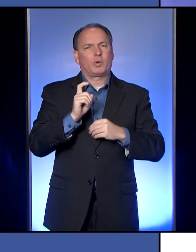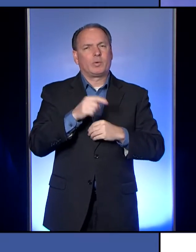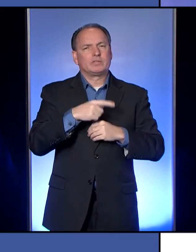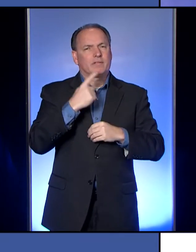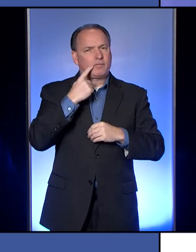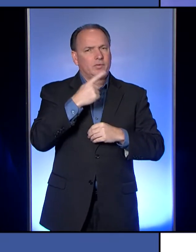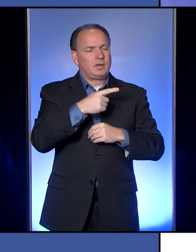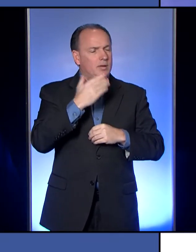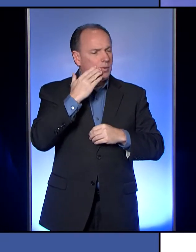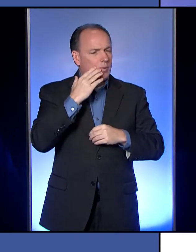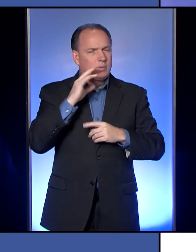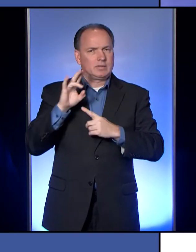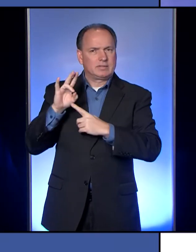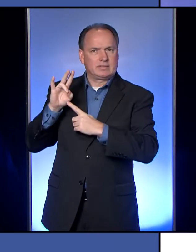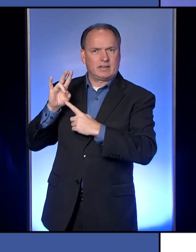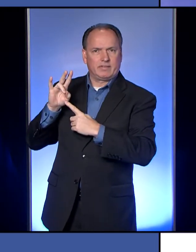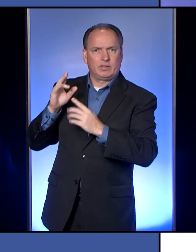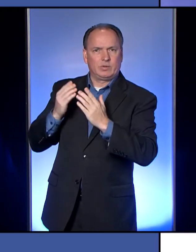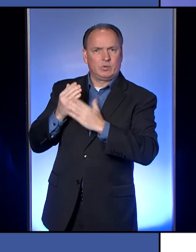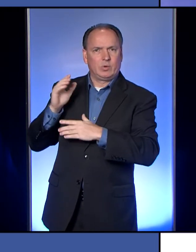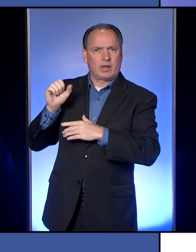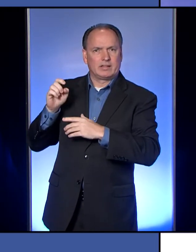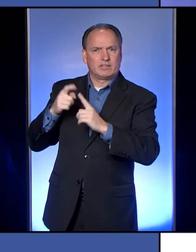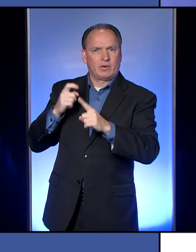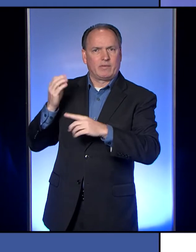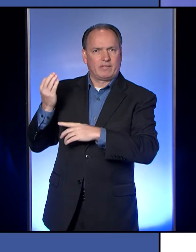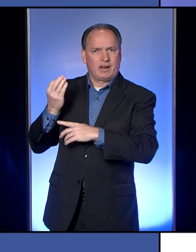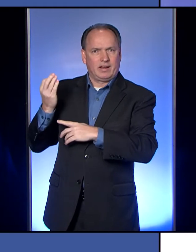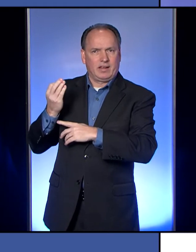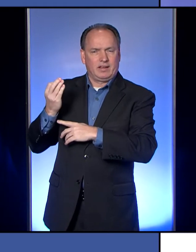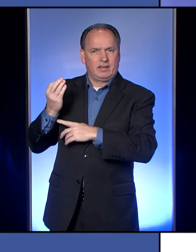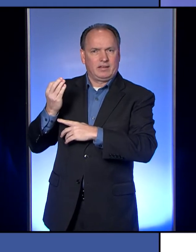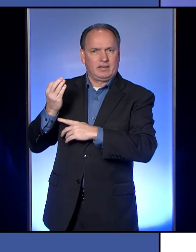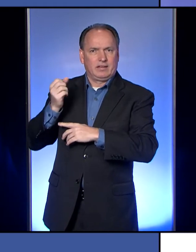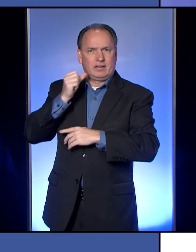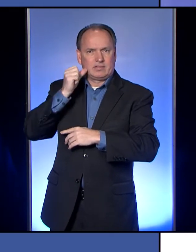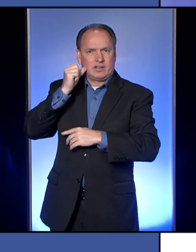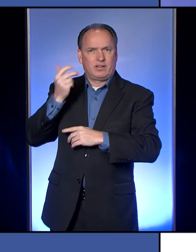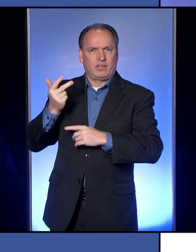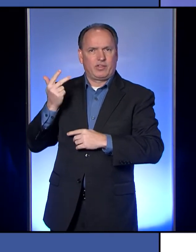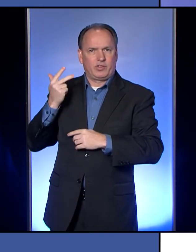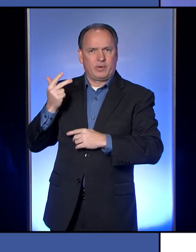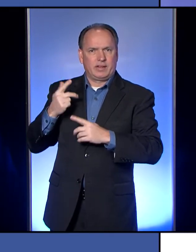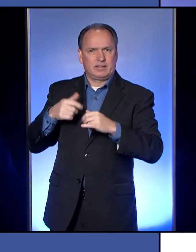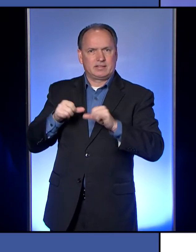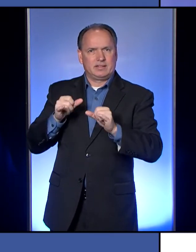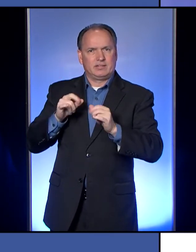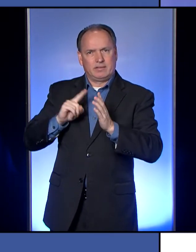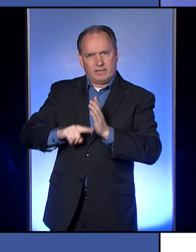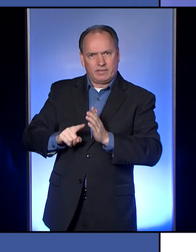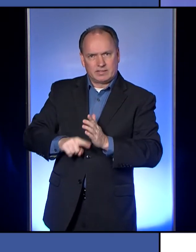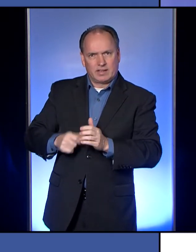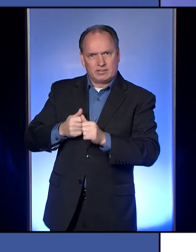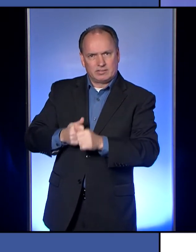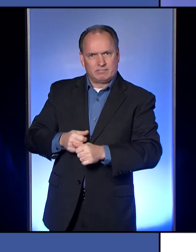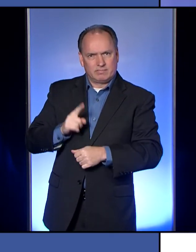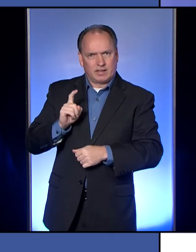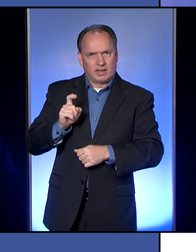seven, uh, new cases from Friday, uh, there were three that were still under investigation. Can you tell us a little bit